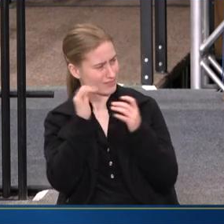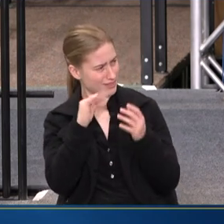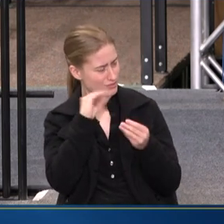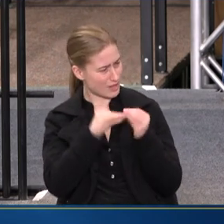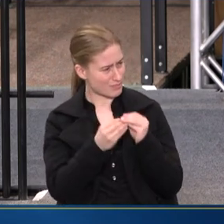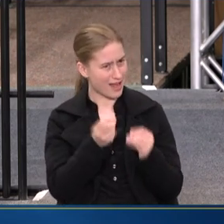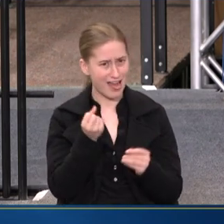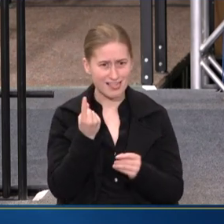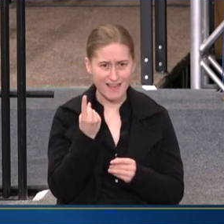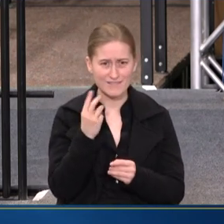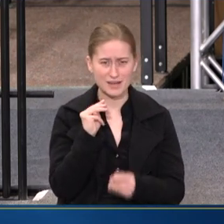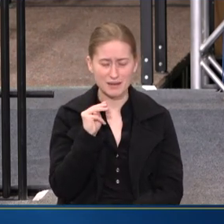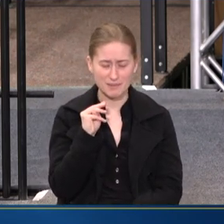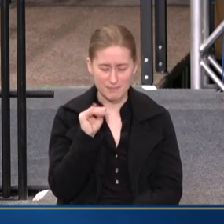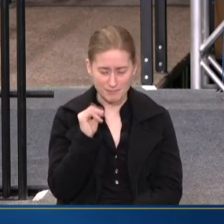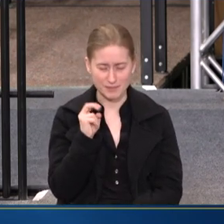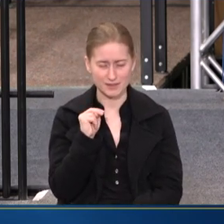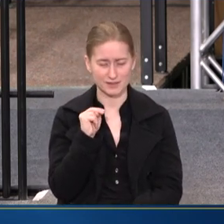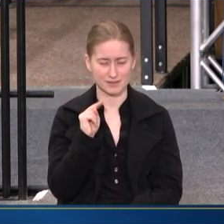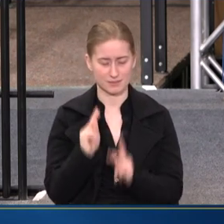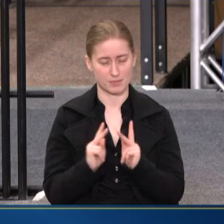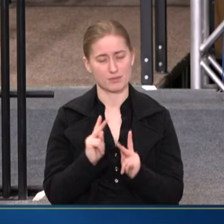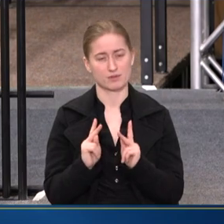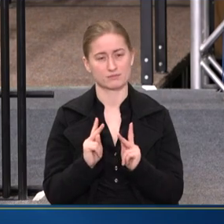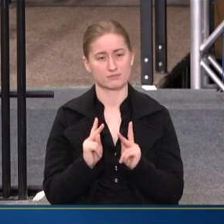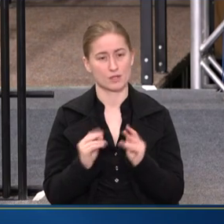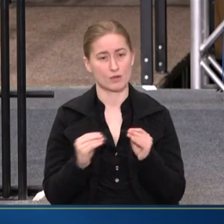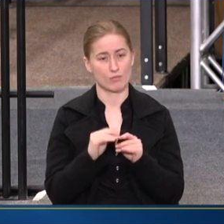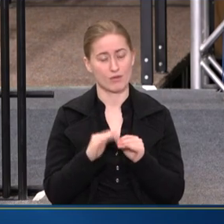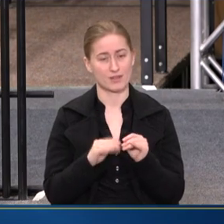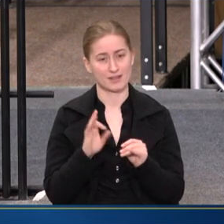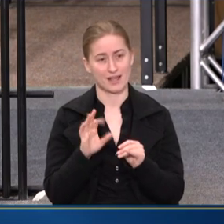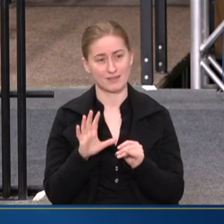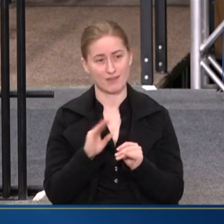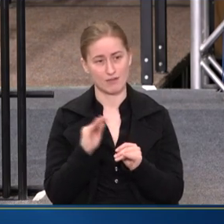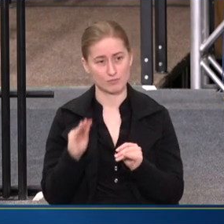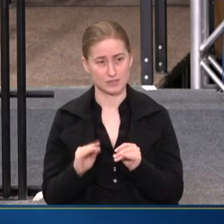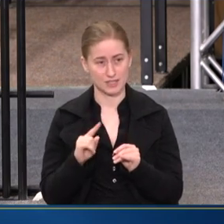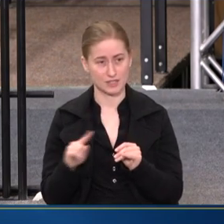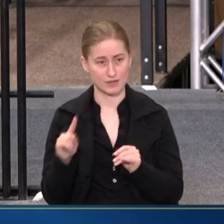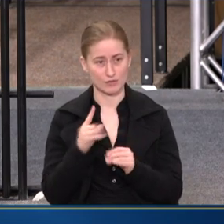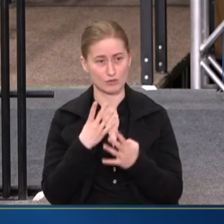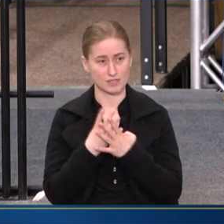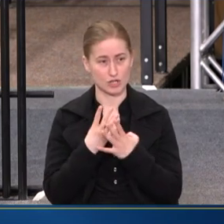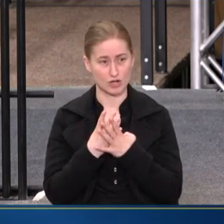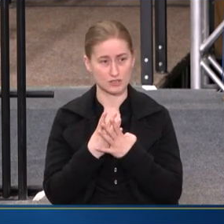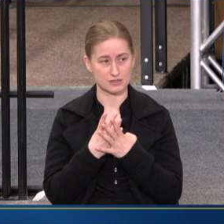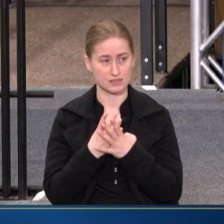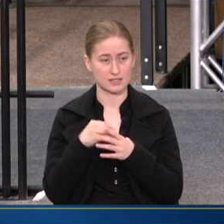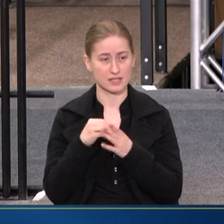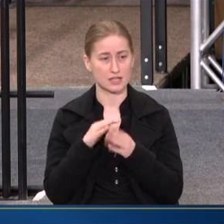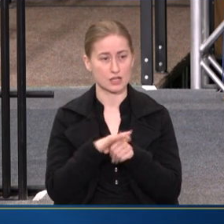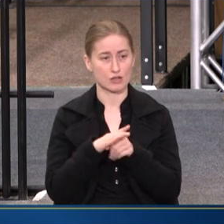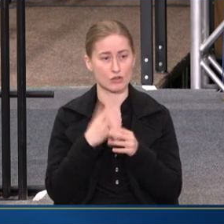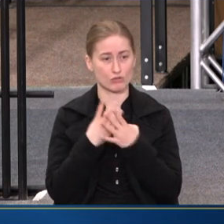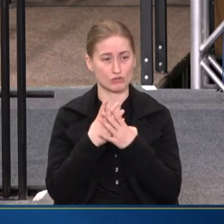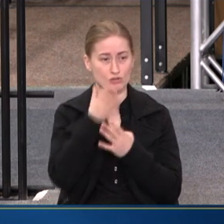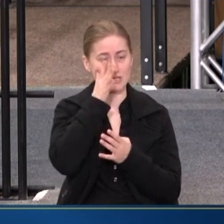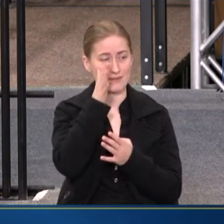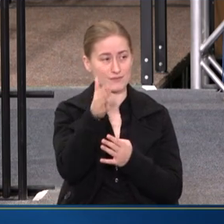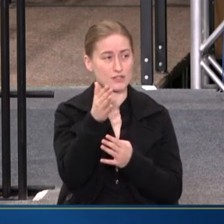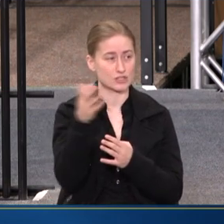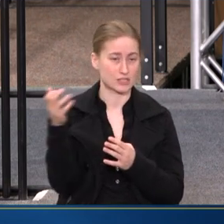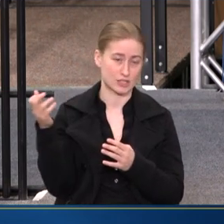11 million people. More than 95 percent of those incarcerated in local jails eventually